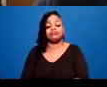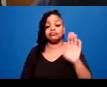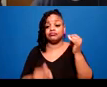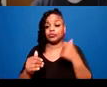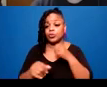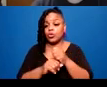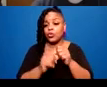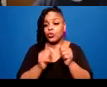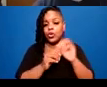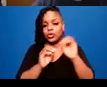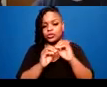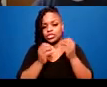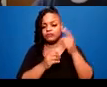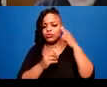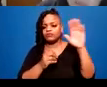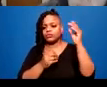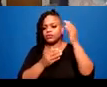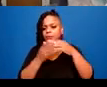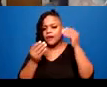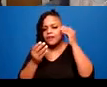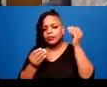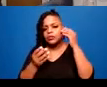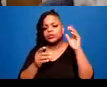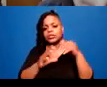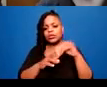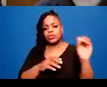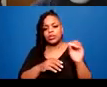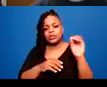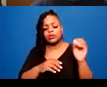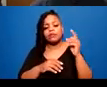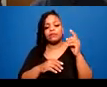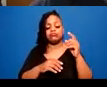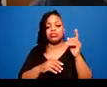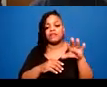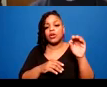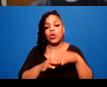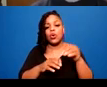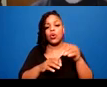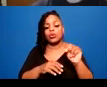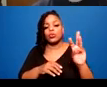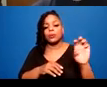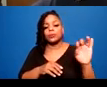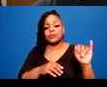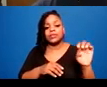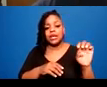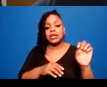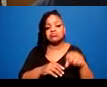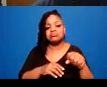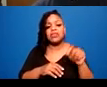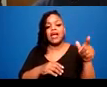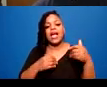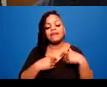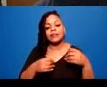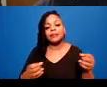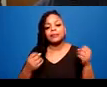resources, which I can share in the discord later. And I know that they are working on adding resources for